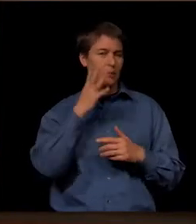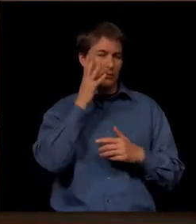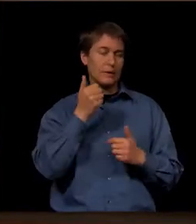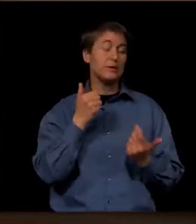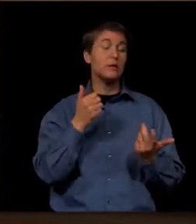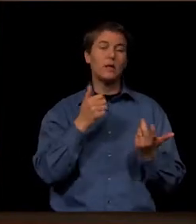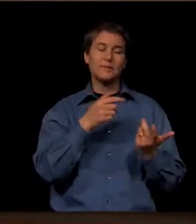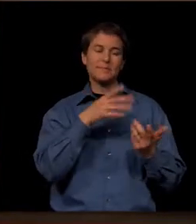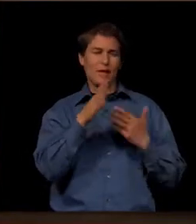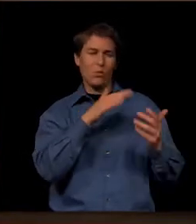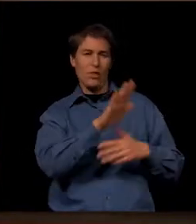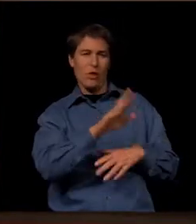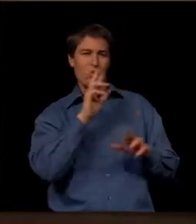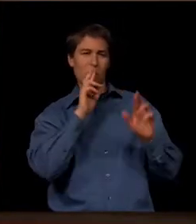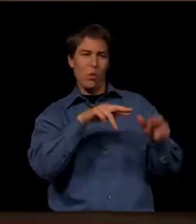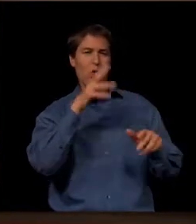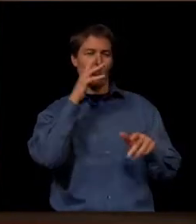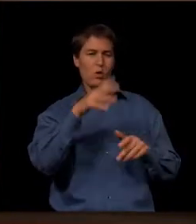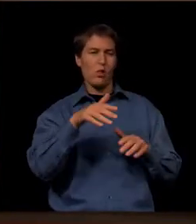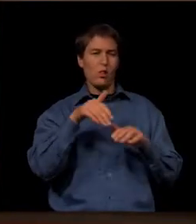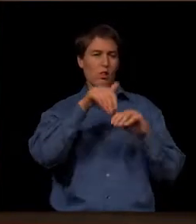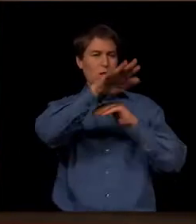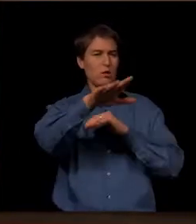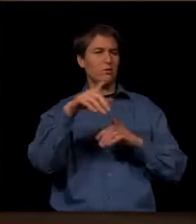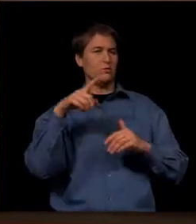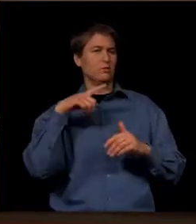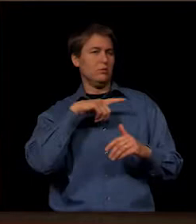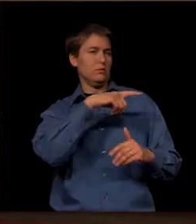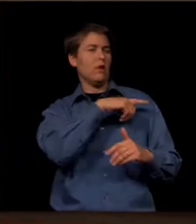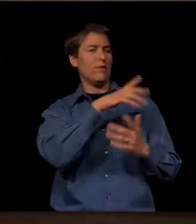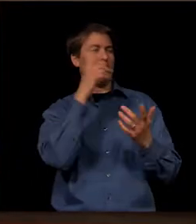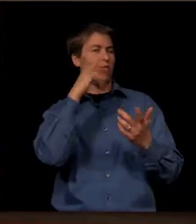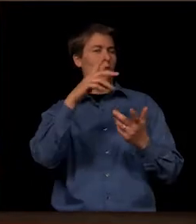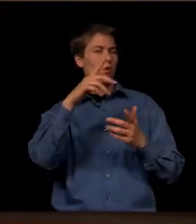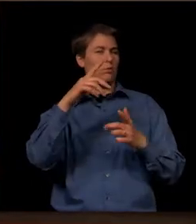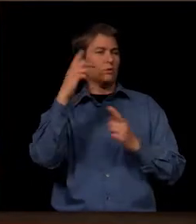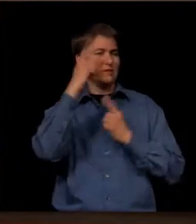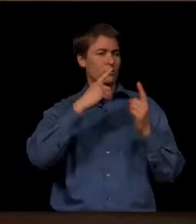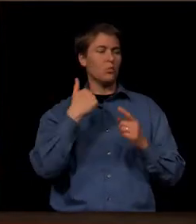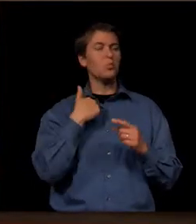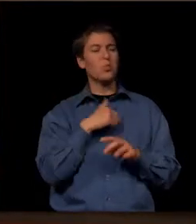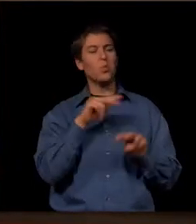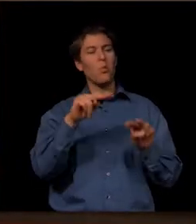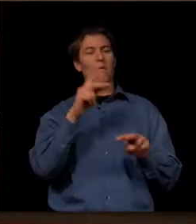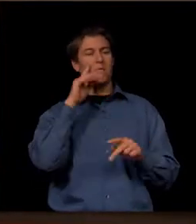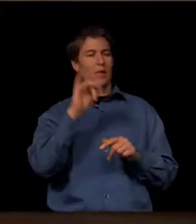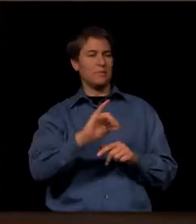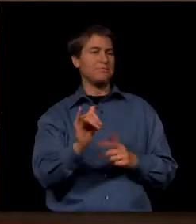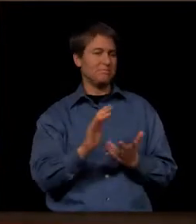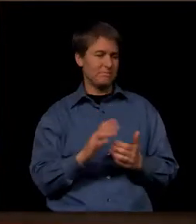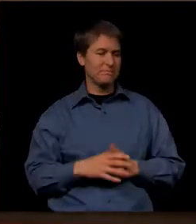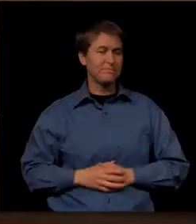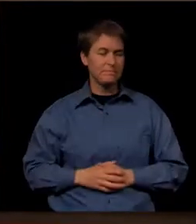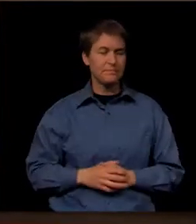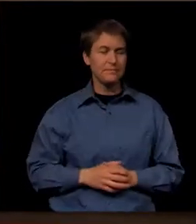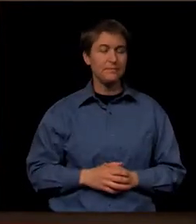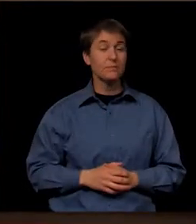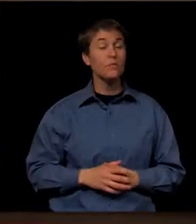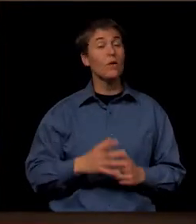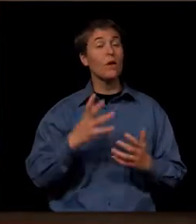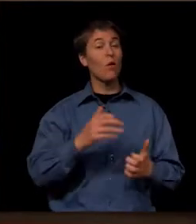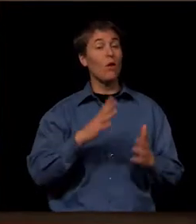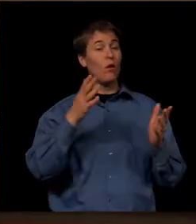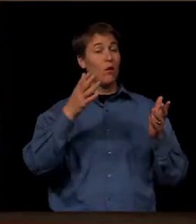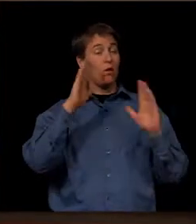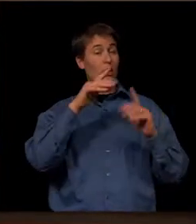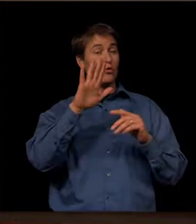their report will be forwarded to the legislature for consideration. We'll kind of watch that for everybody. I'd like to call your